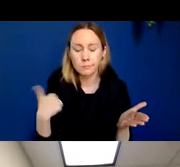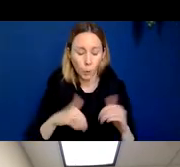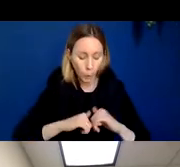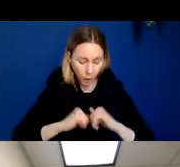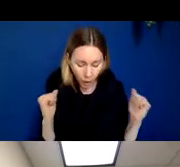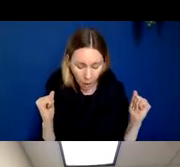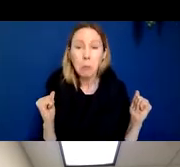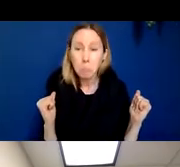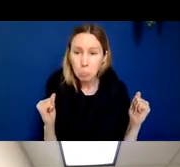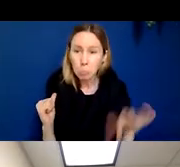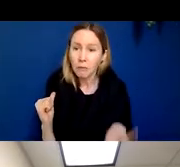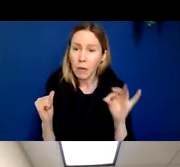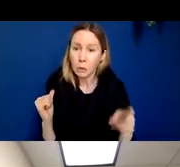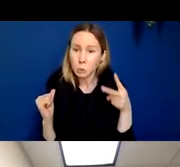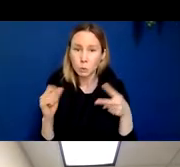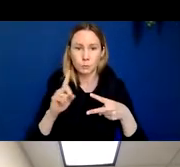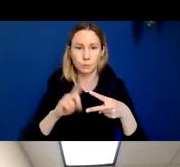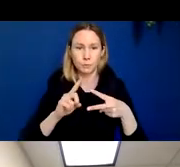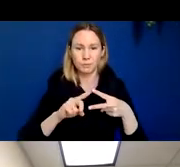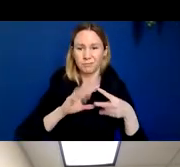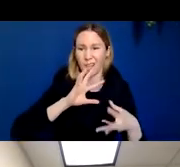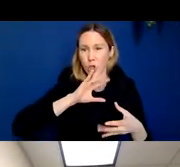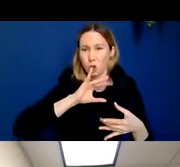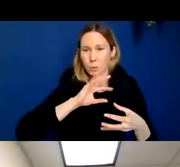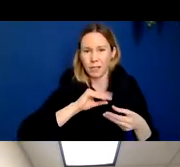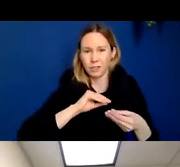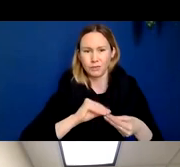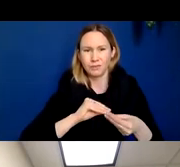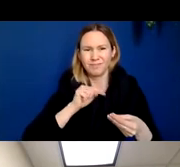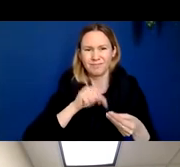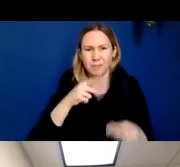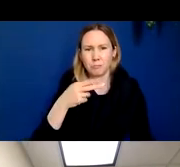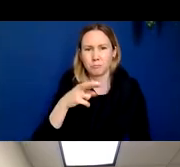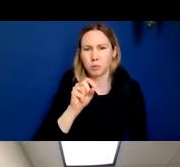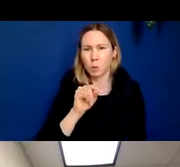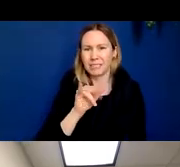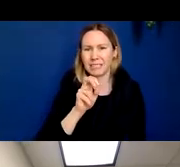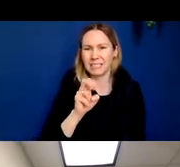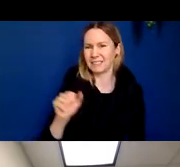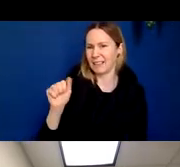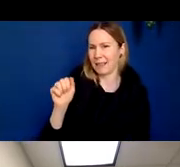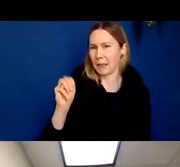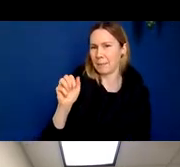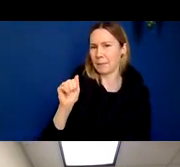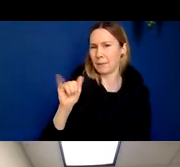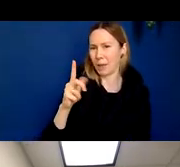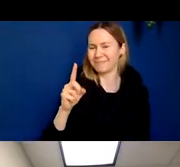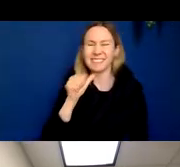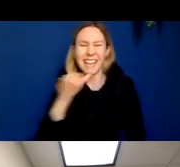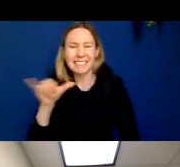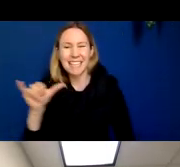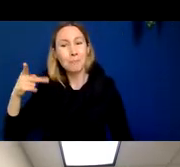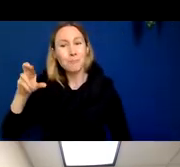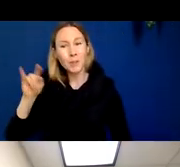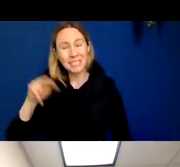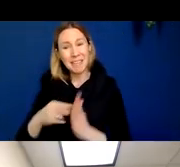two things. We find accumulation of these amyloid proteins in the brain. These are not proteins that we eat, but proteins that